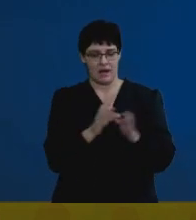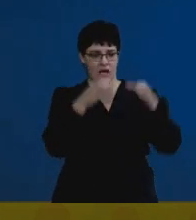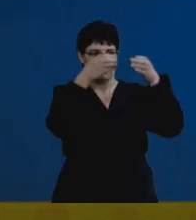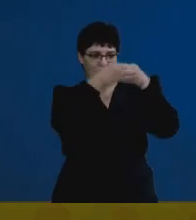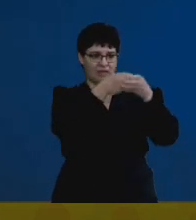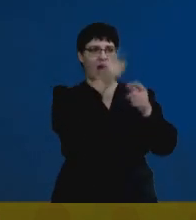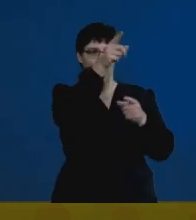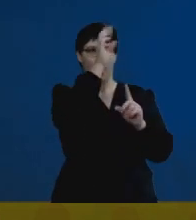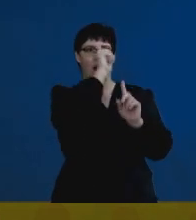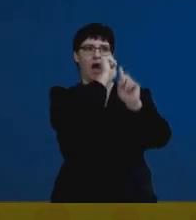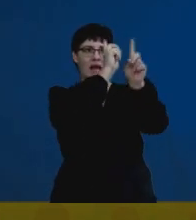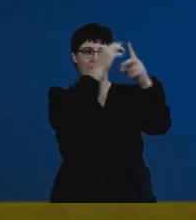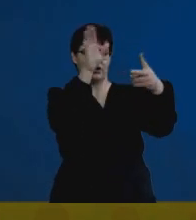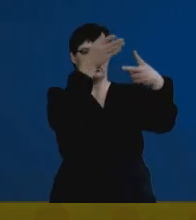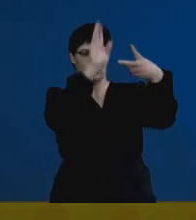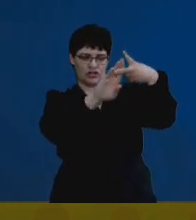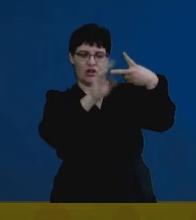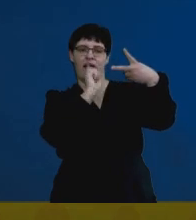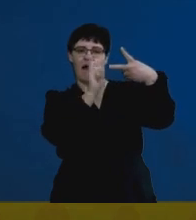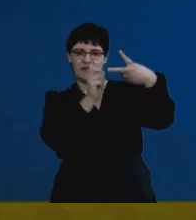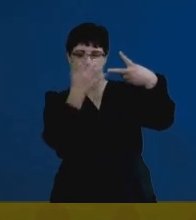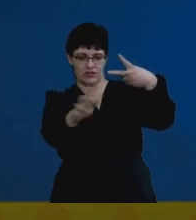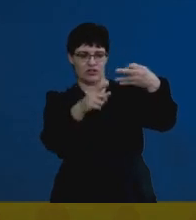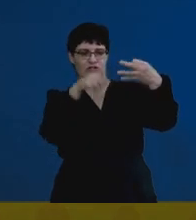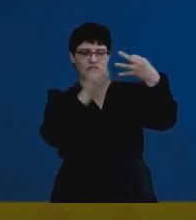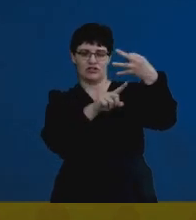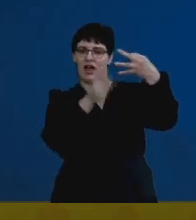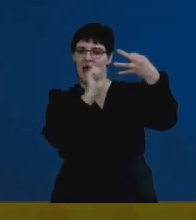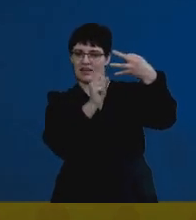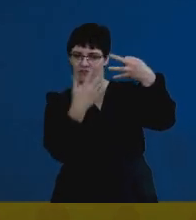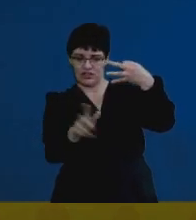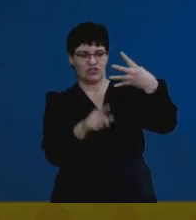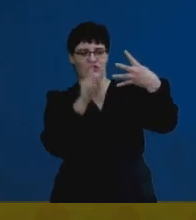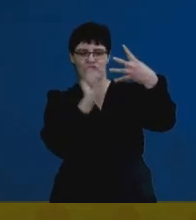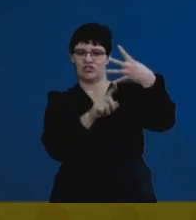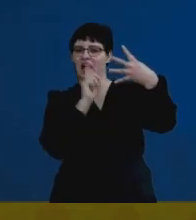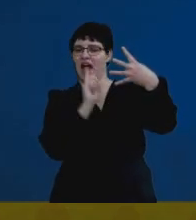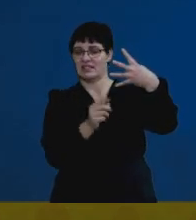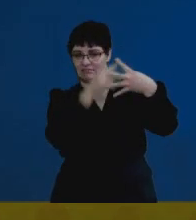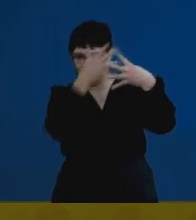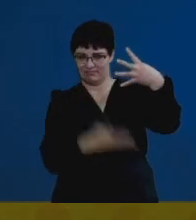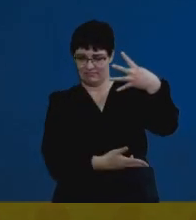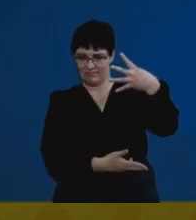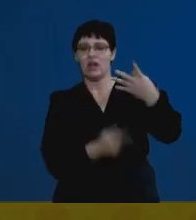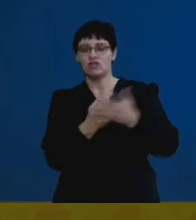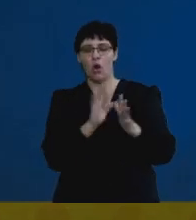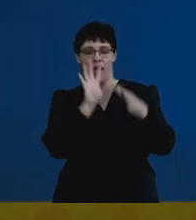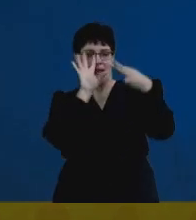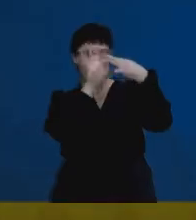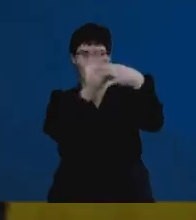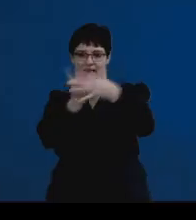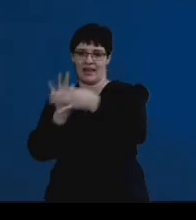so that they're more easily identified, and so that you can link concepts to different parts of the question.